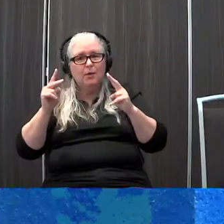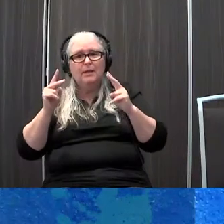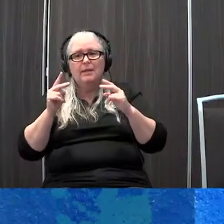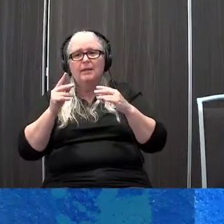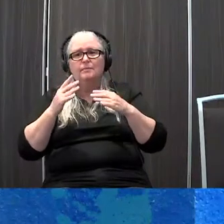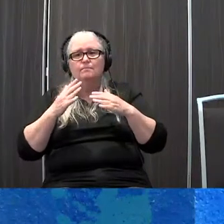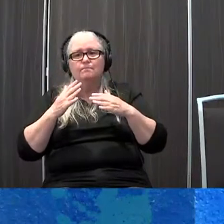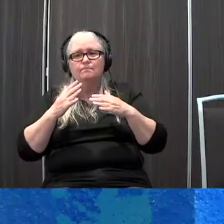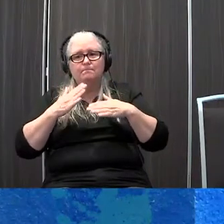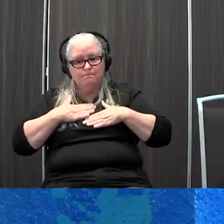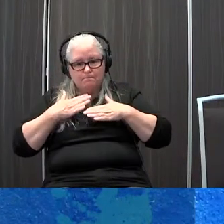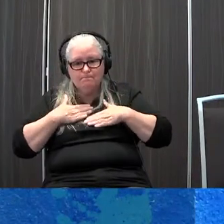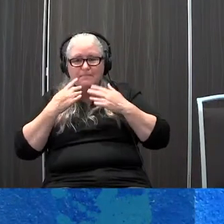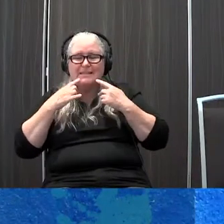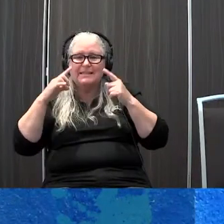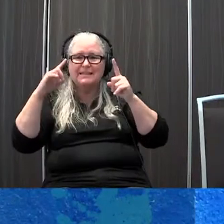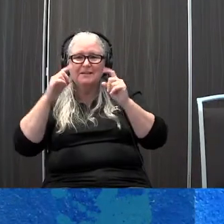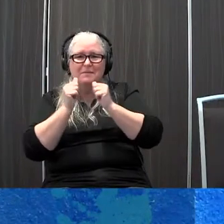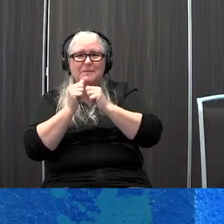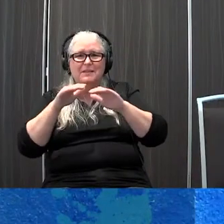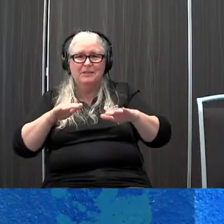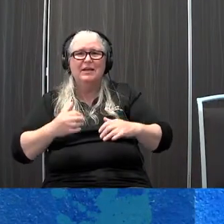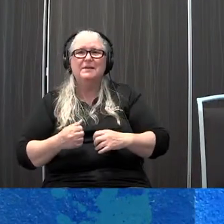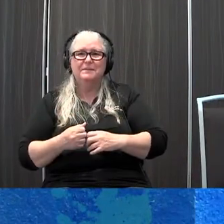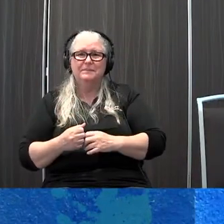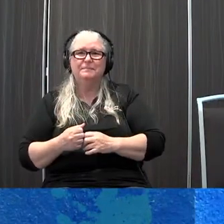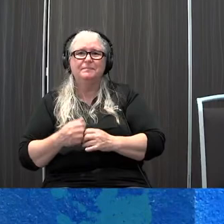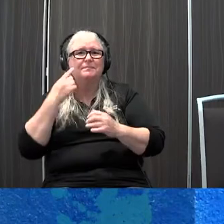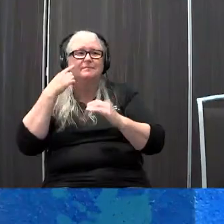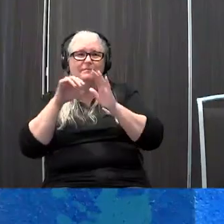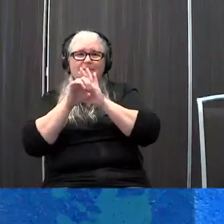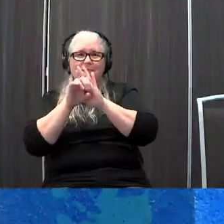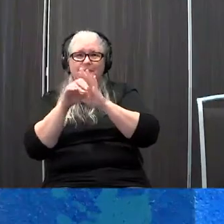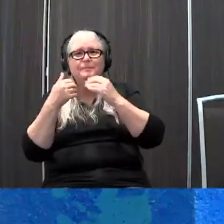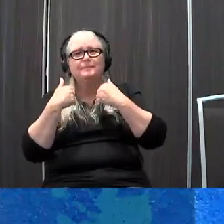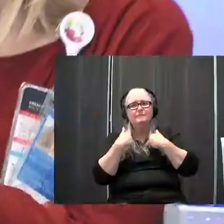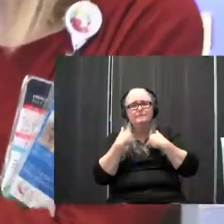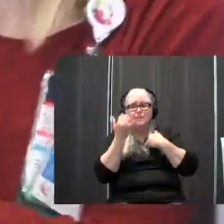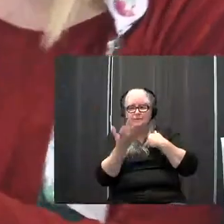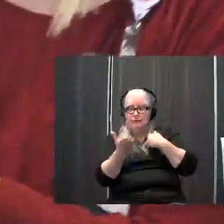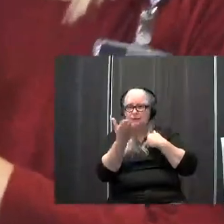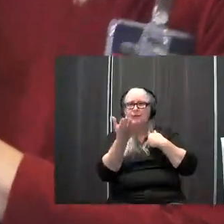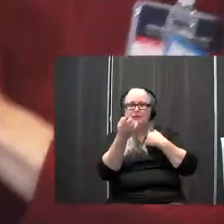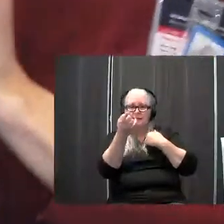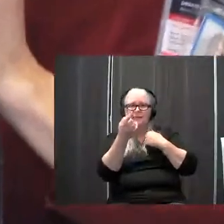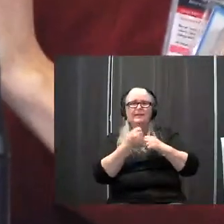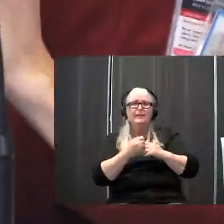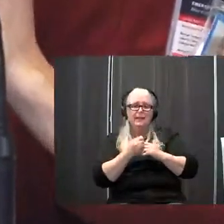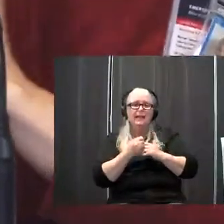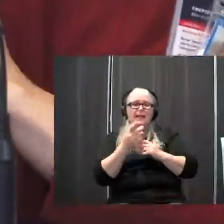for the child so for example we have this one here and